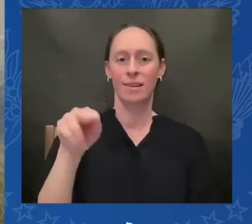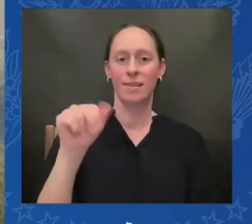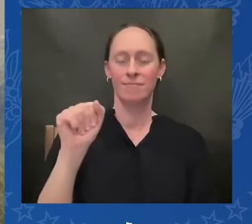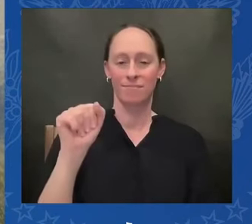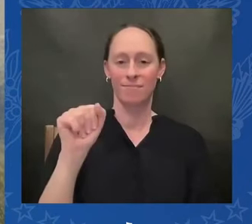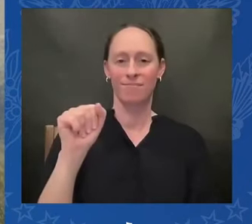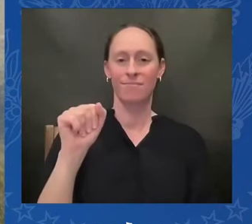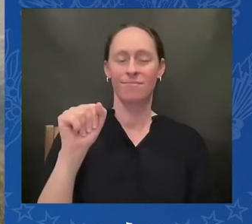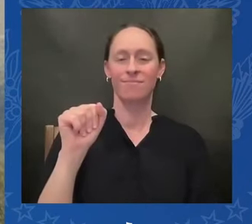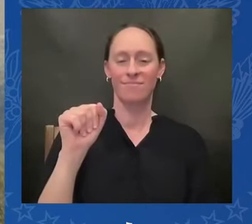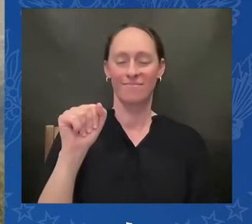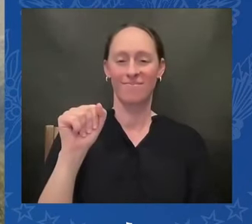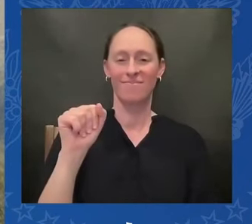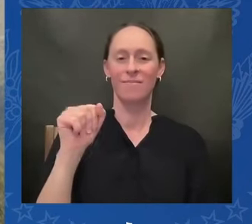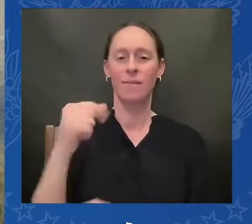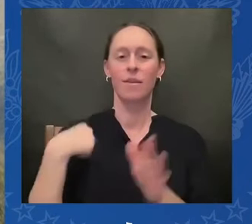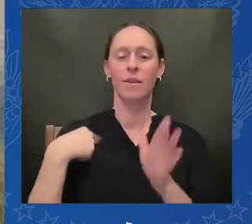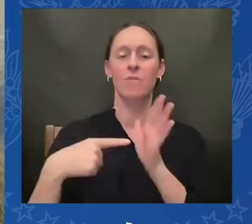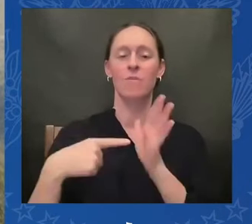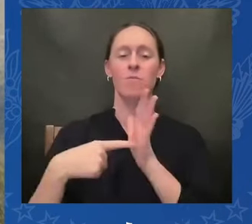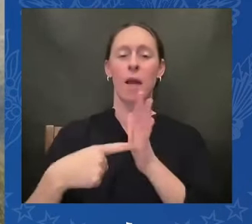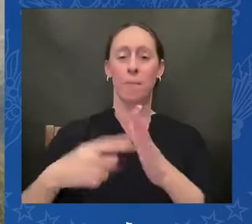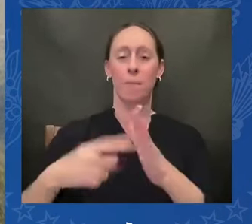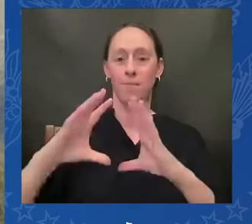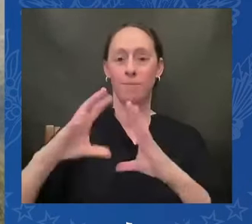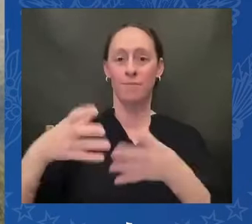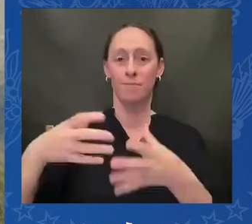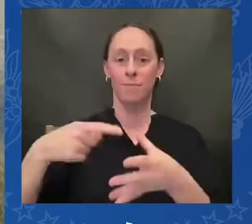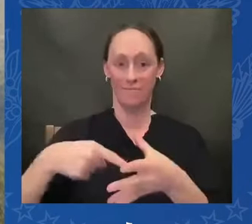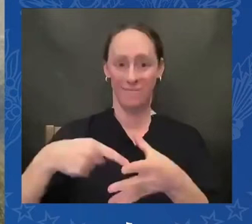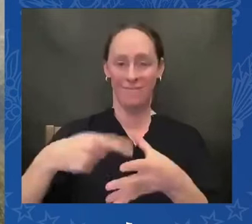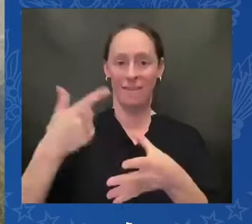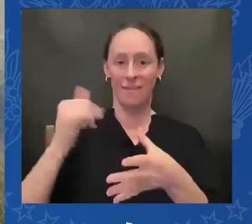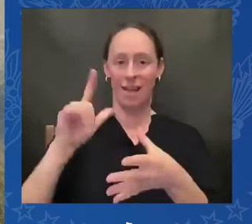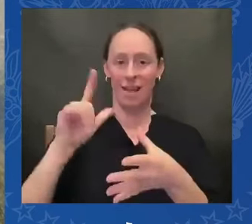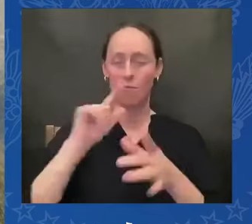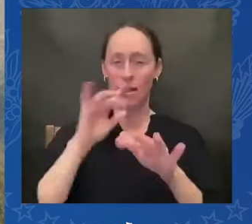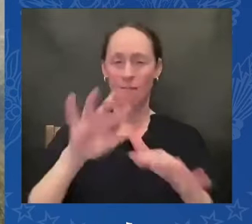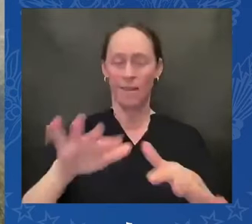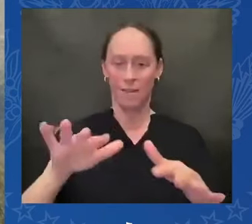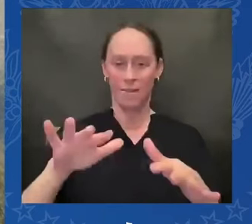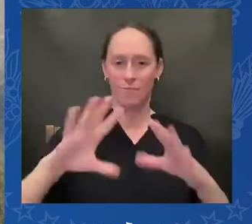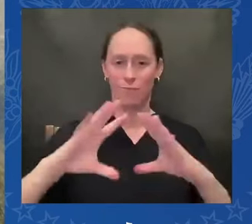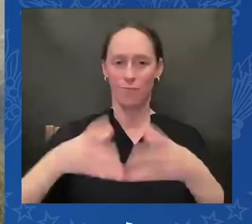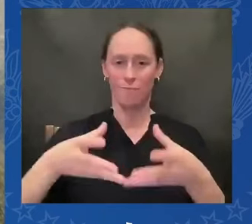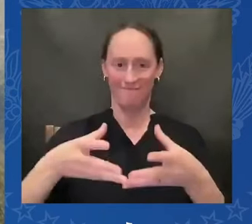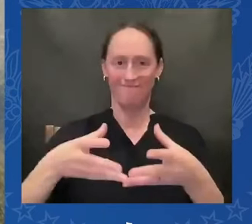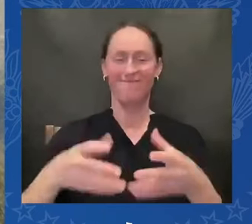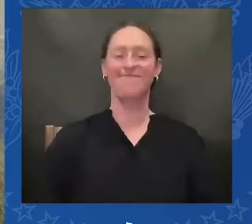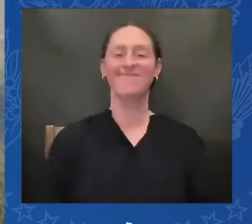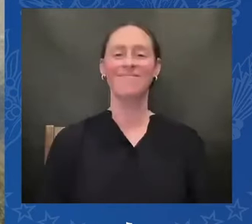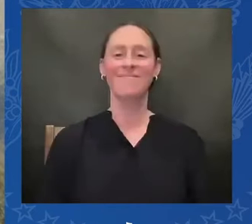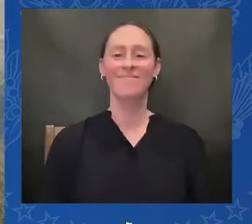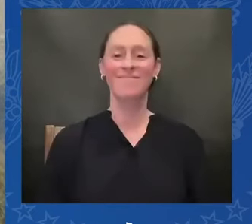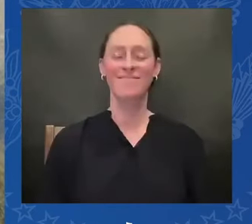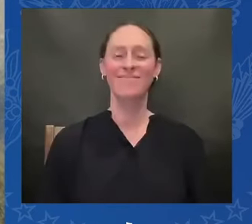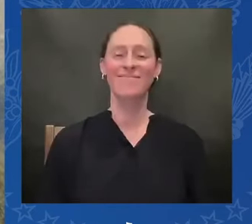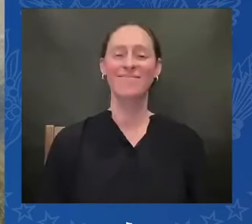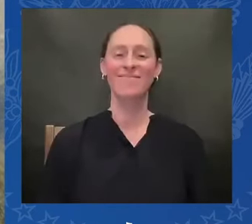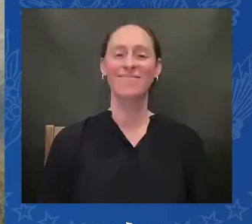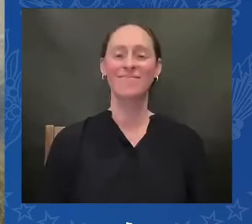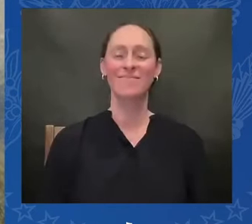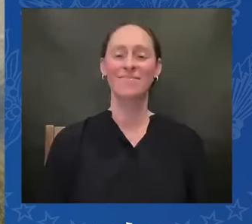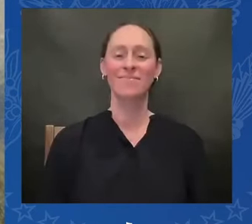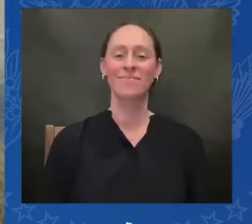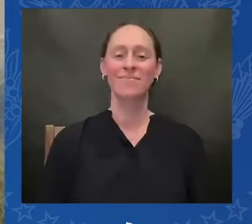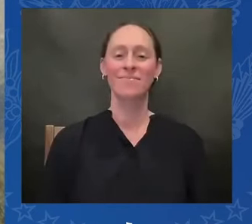I serve as Miss Hila